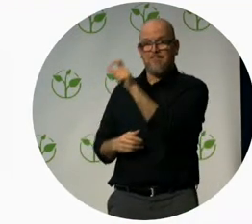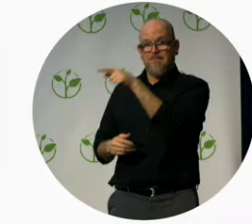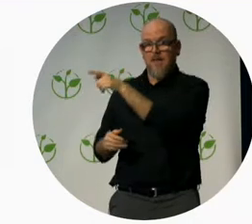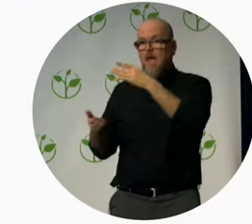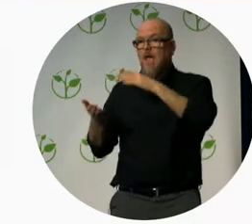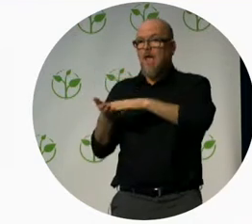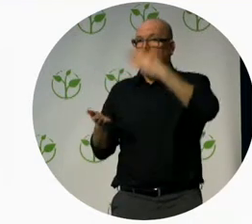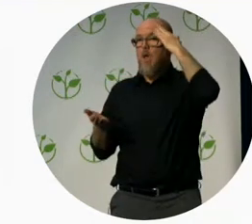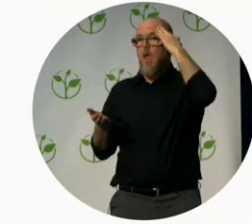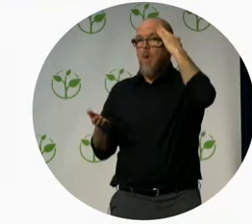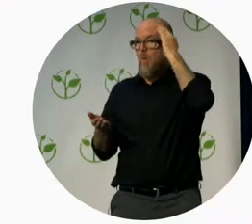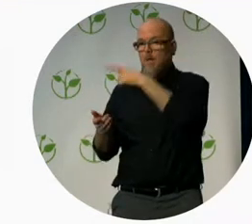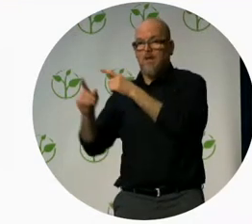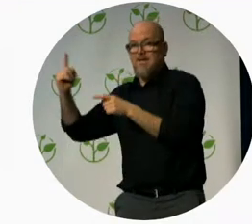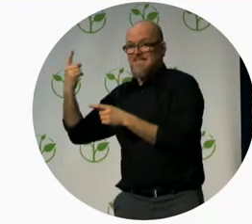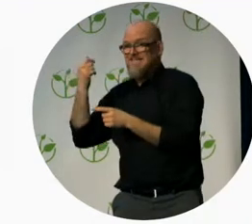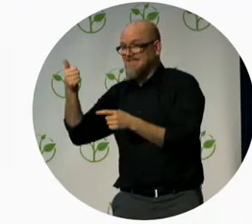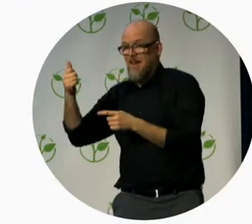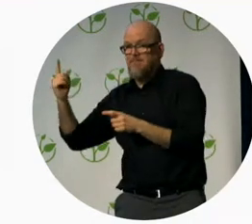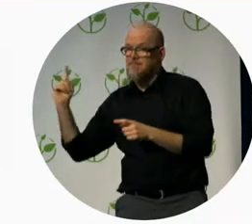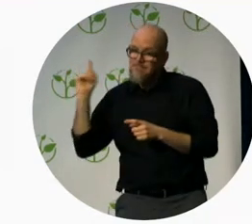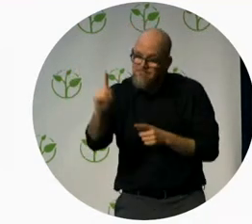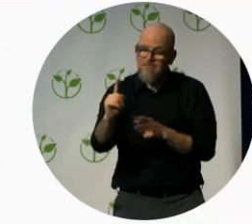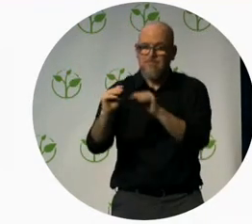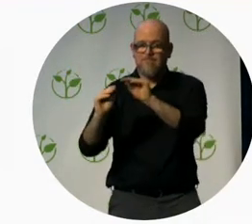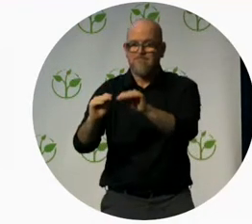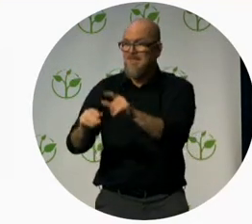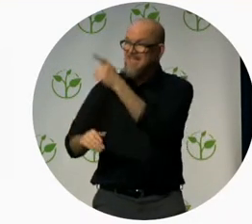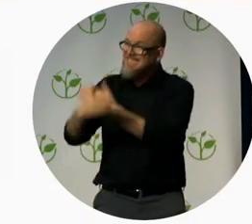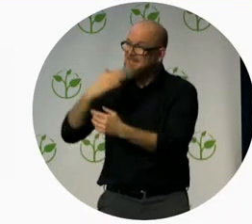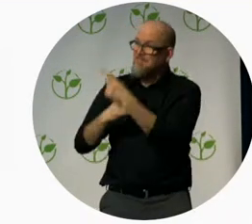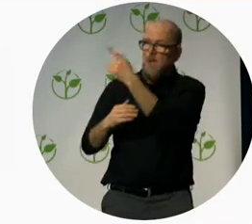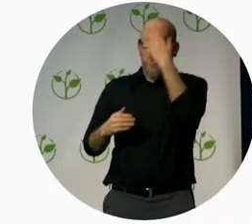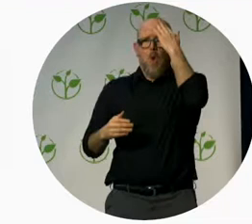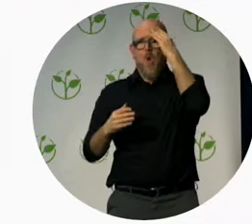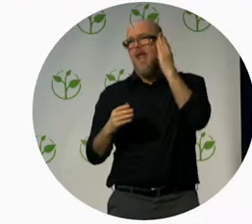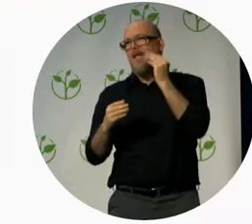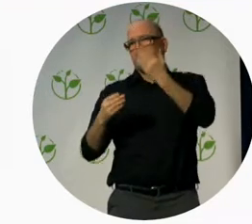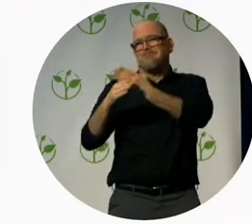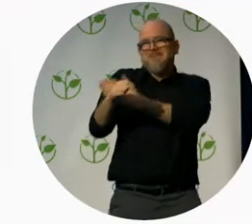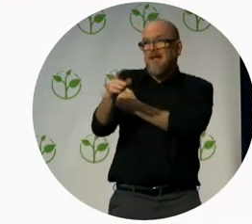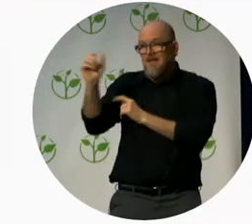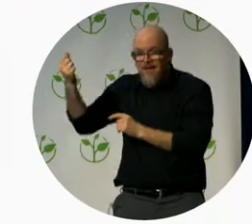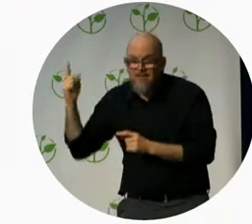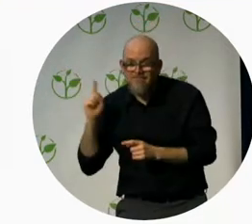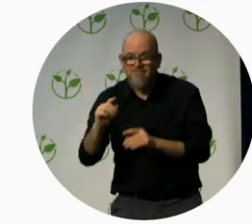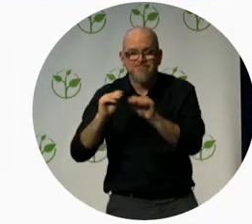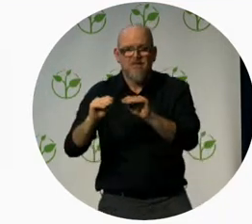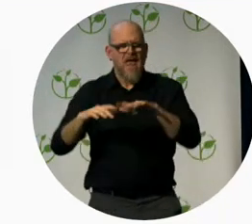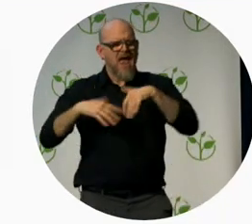in competitively paid jobs in major corporations. Still, this is just a beginning.